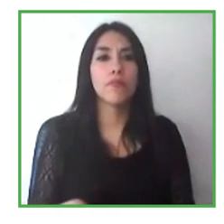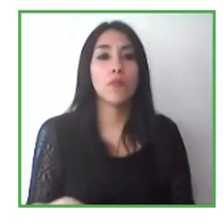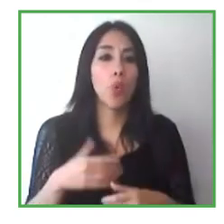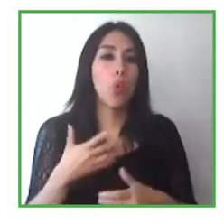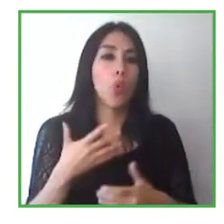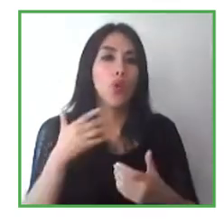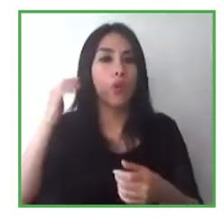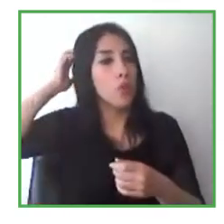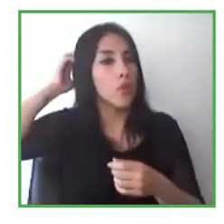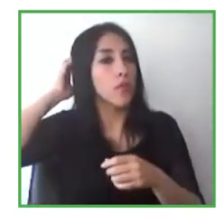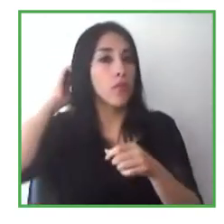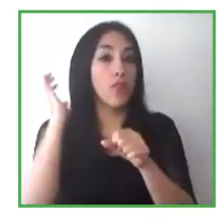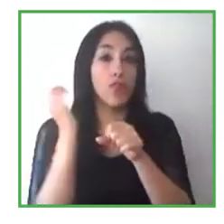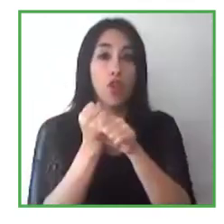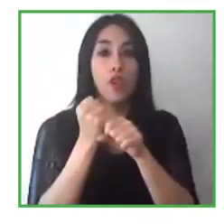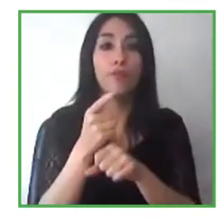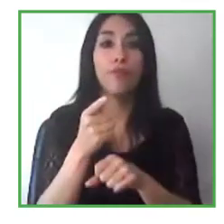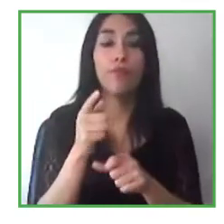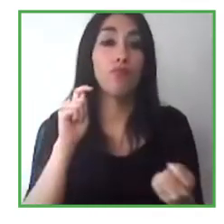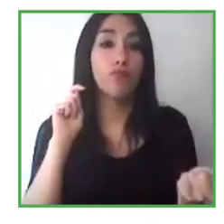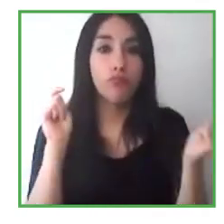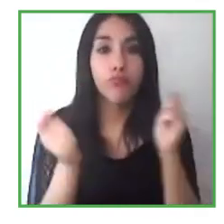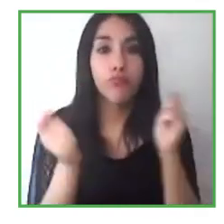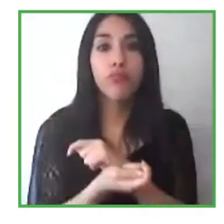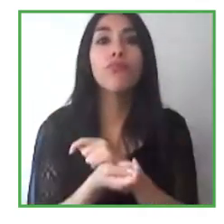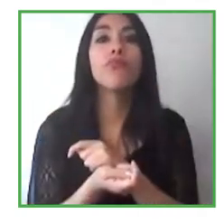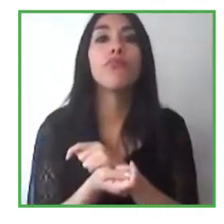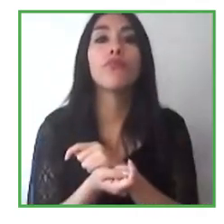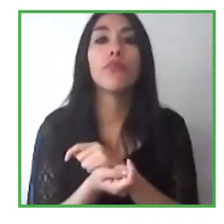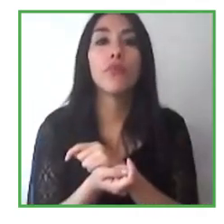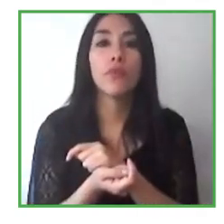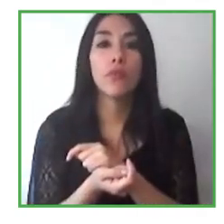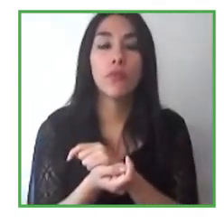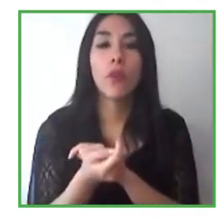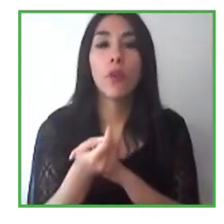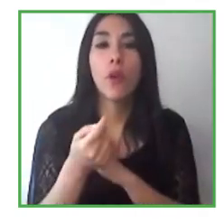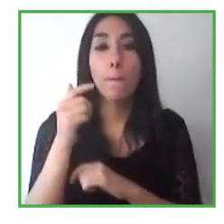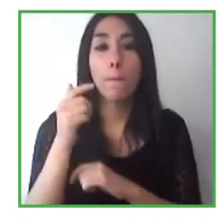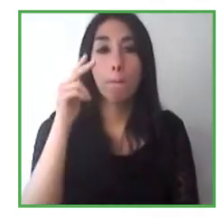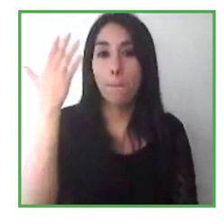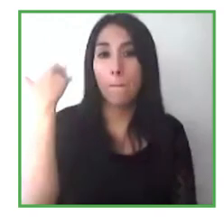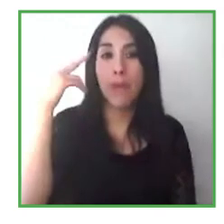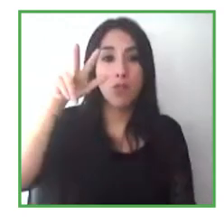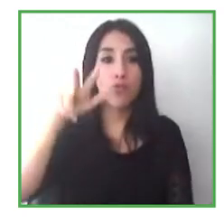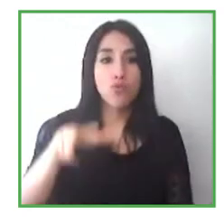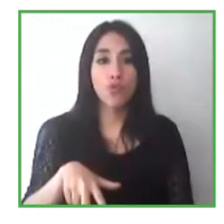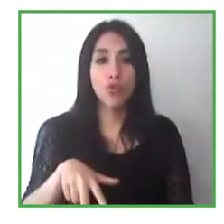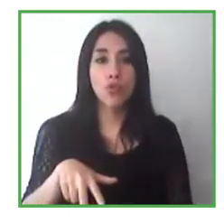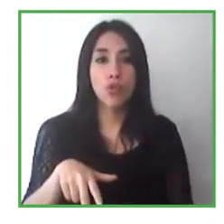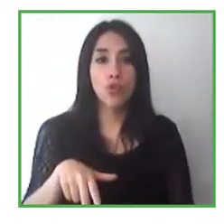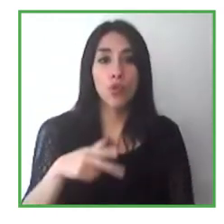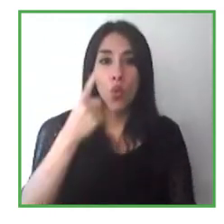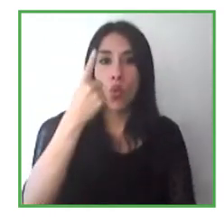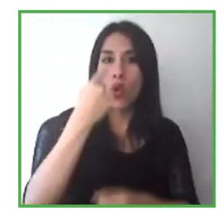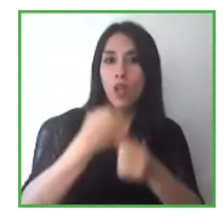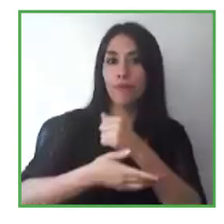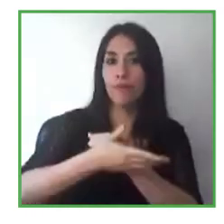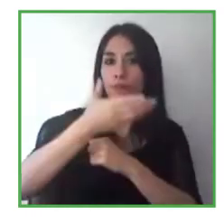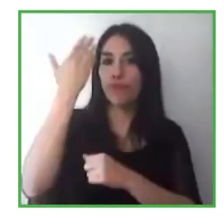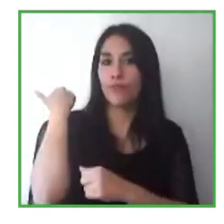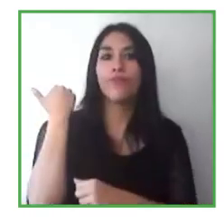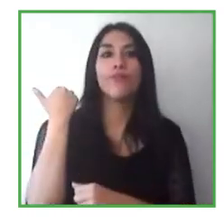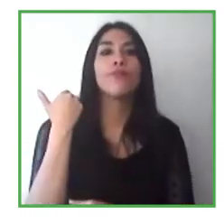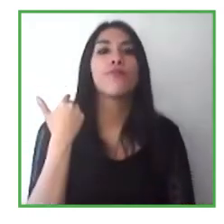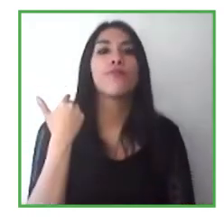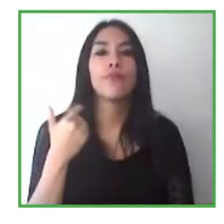put in place immediately special adjustment programs to make sure that all our employees that